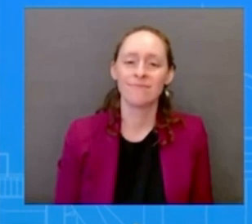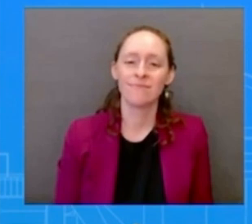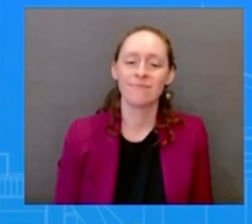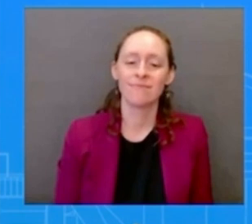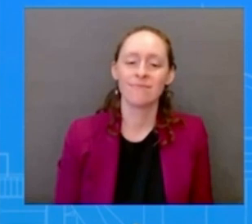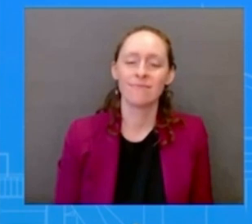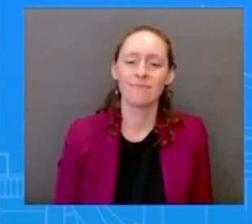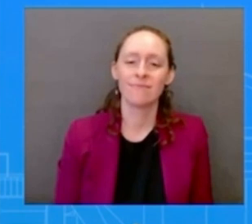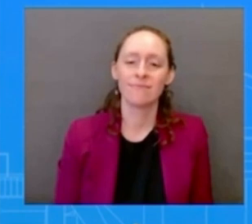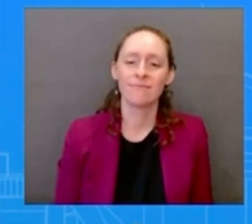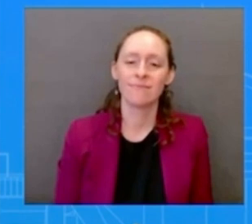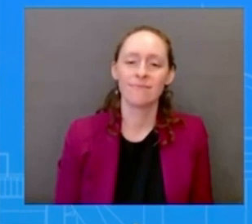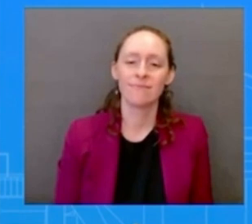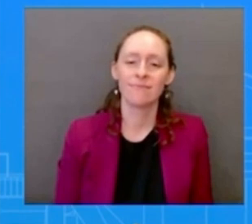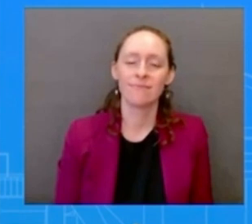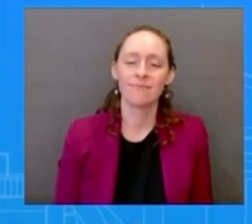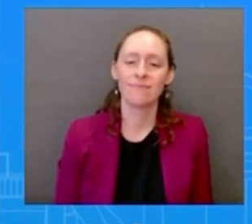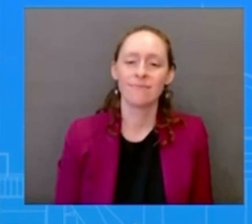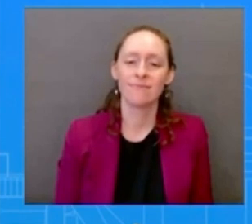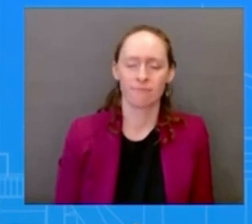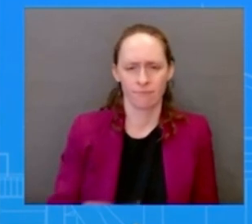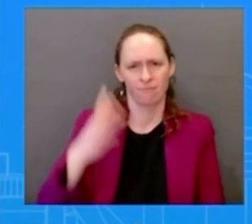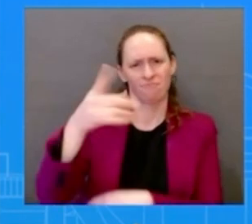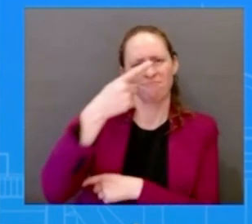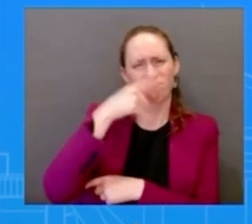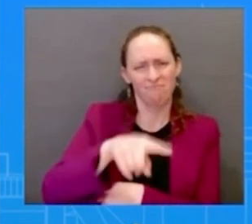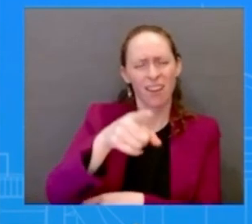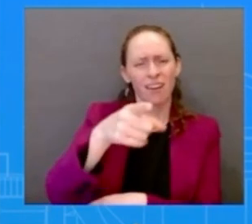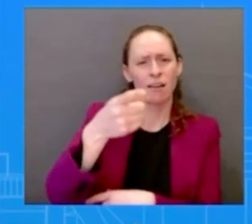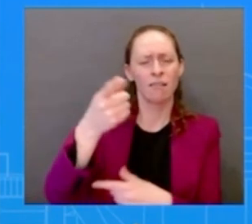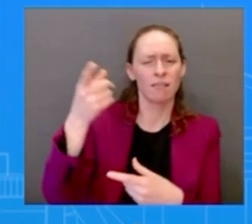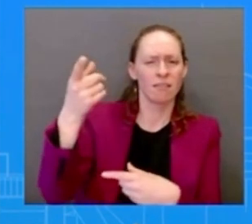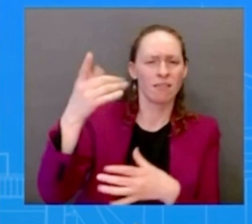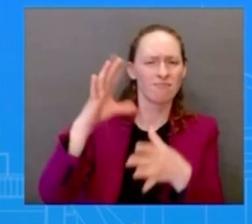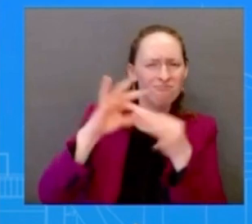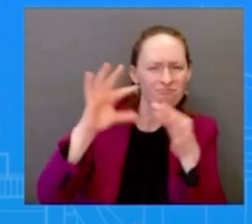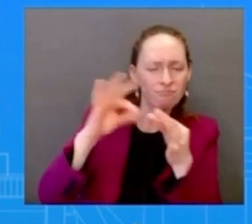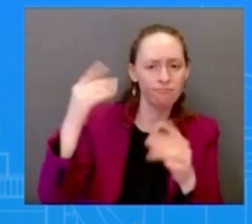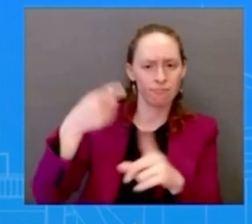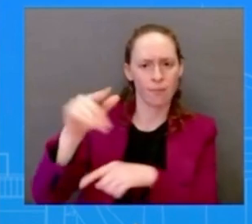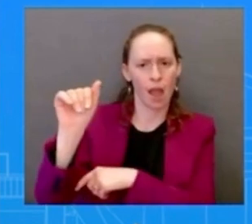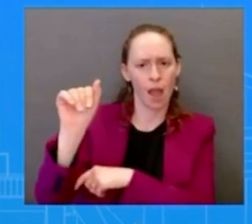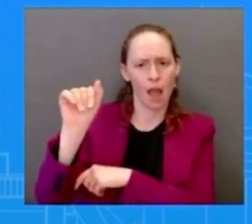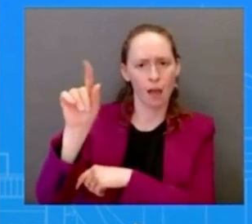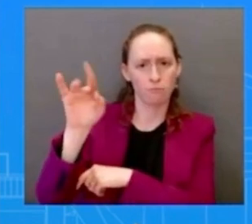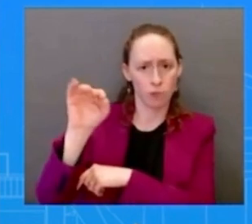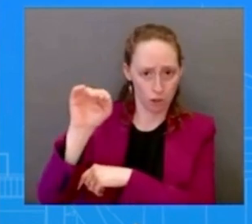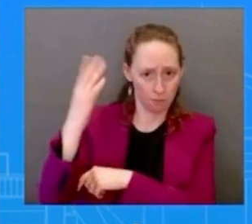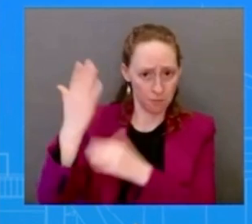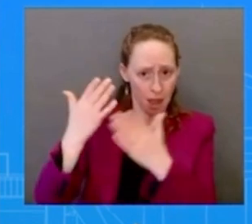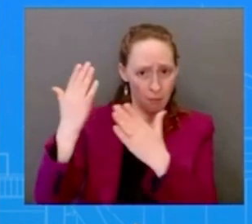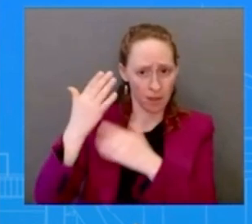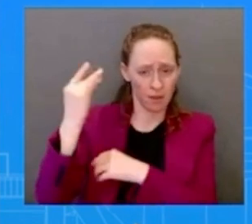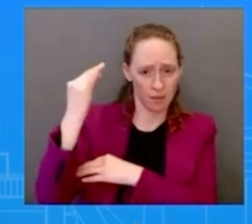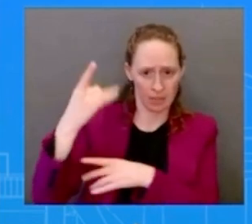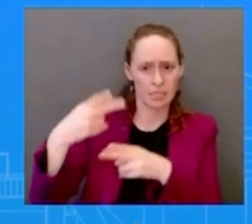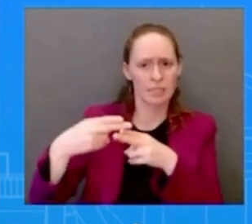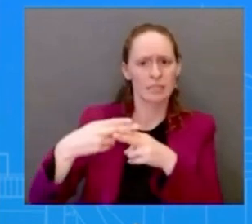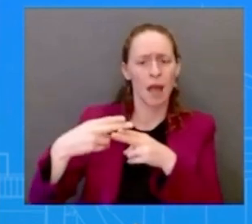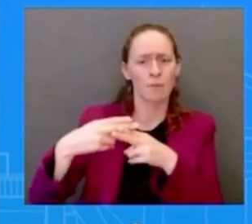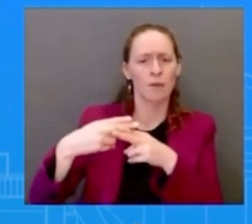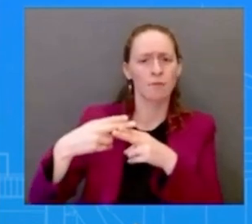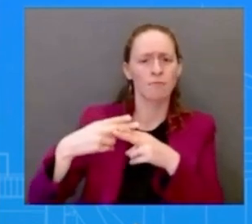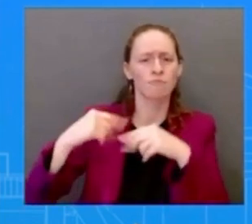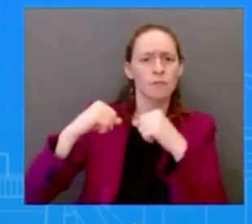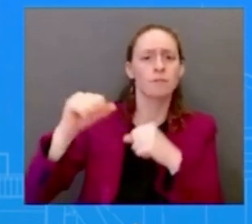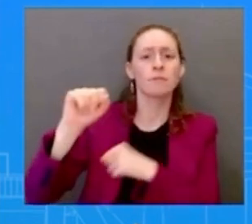is considering re-designating temporary protected status to nicaraguans and what that would look like so we don't have anything to